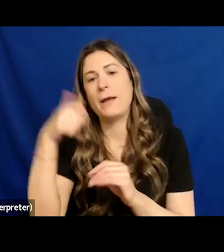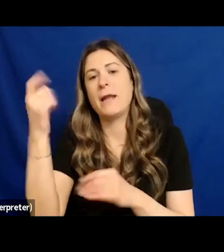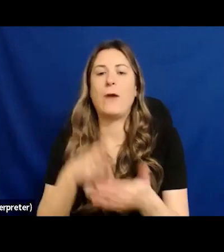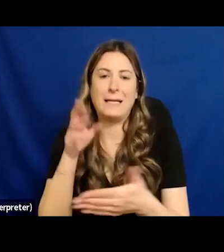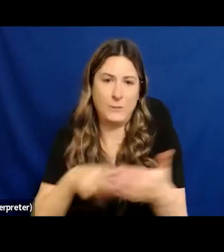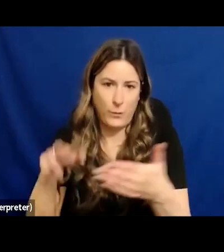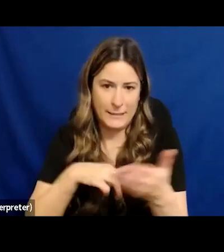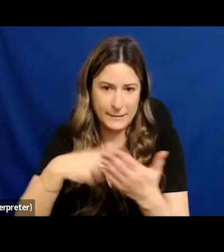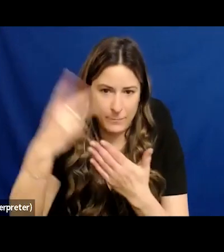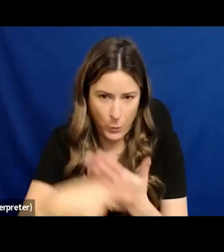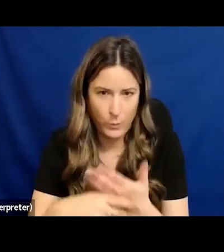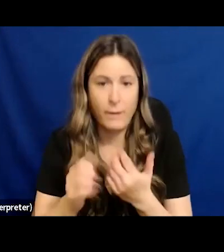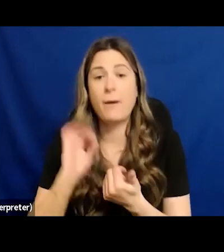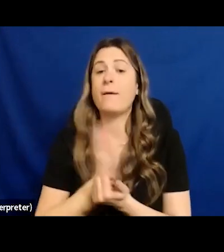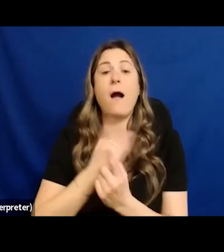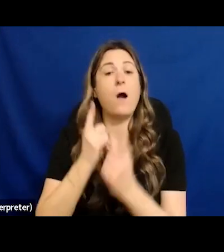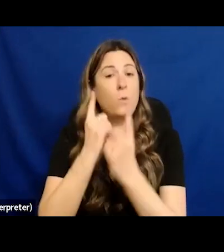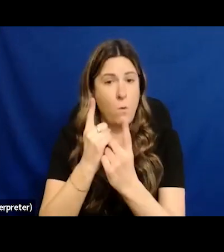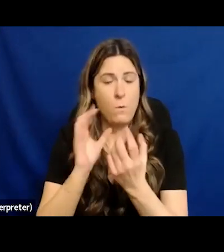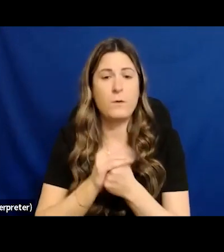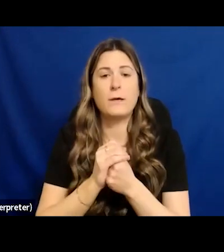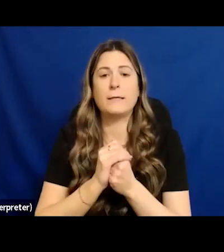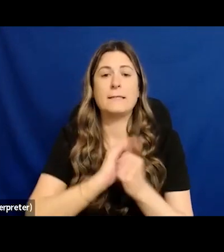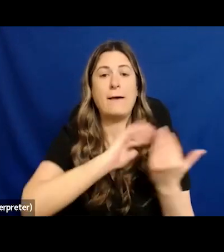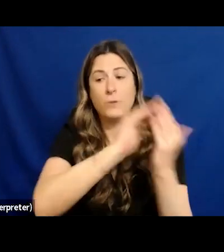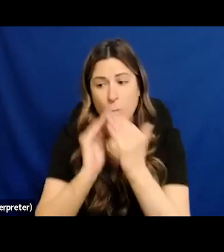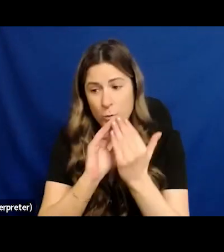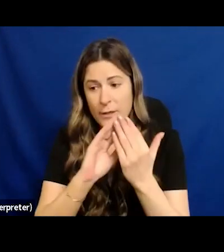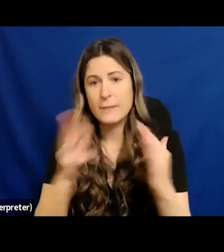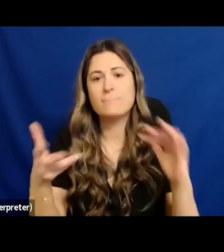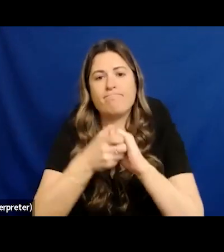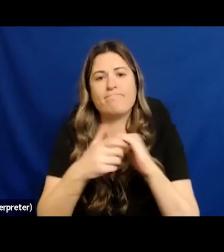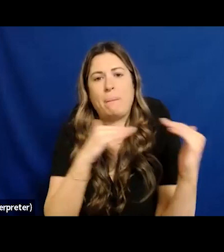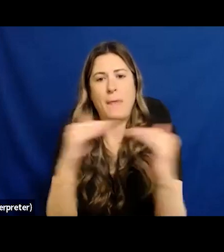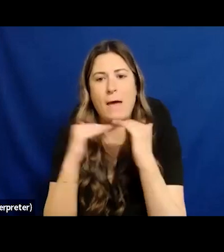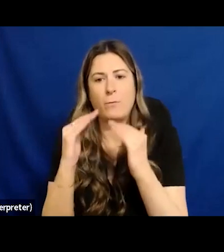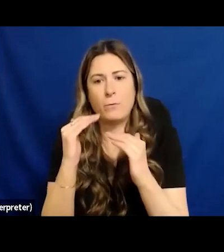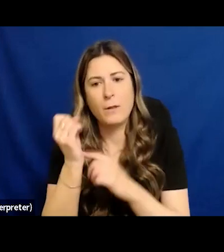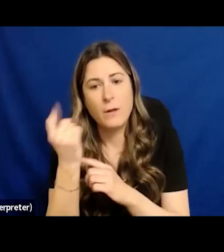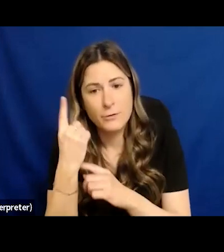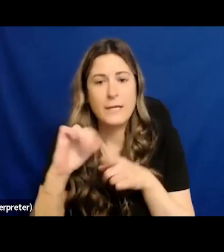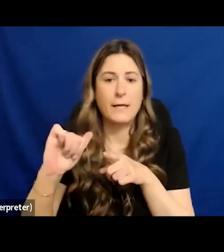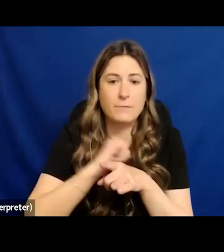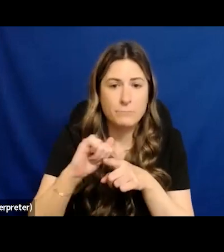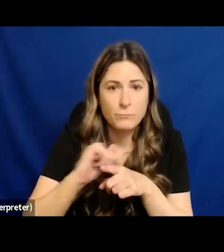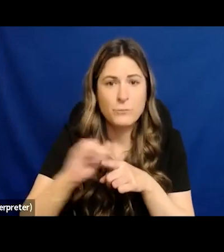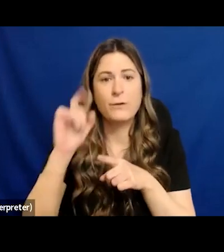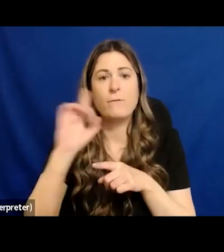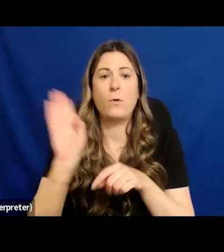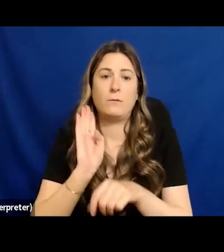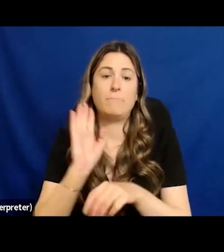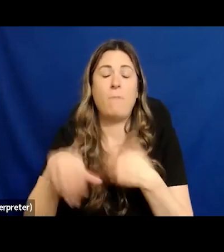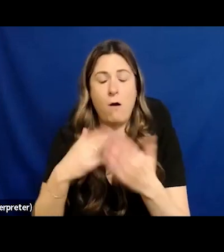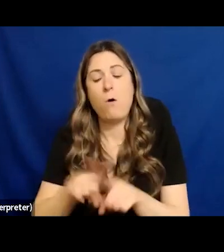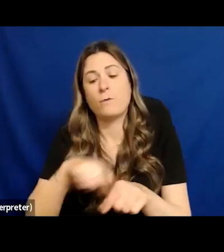reciprocal relationship between resilient equitable communities and successful sustainable businesses across rural bc at our core we